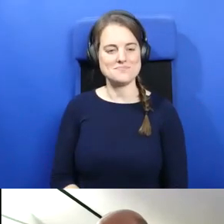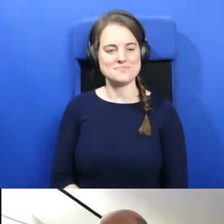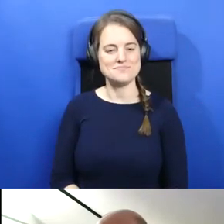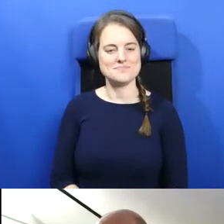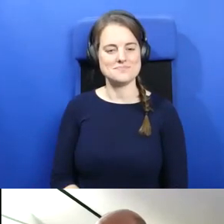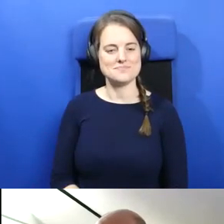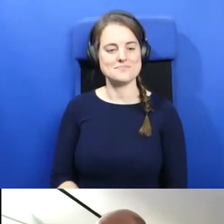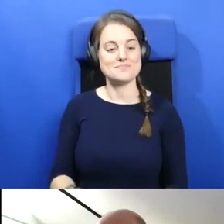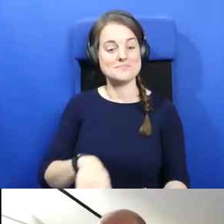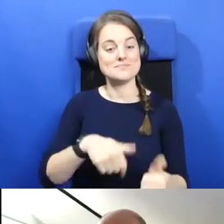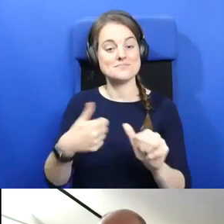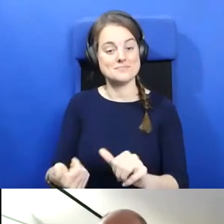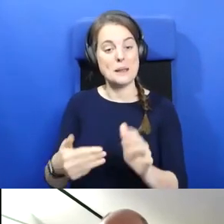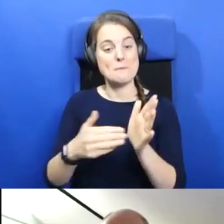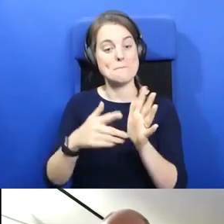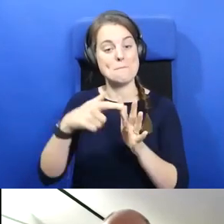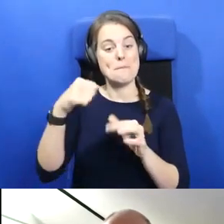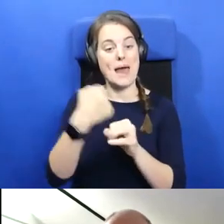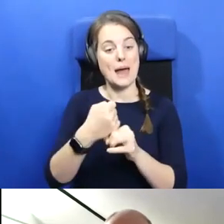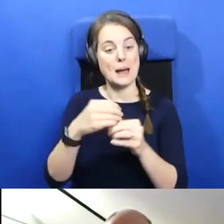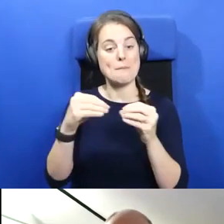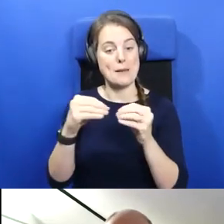Beatman. I'm going talk you what you